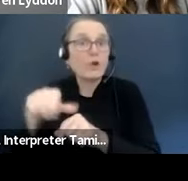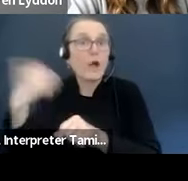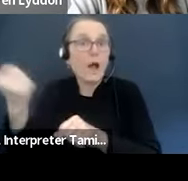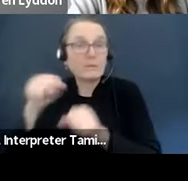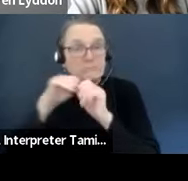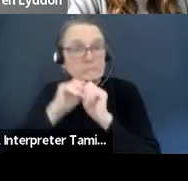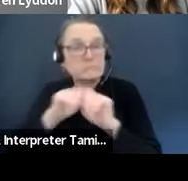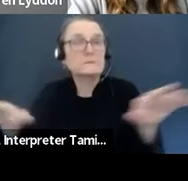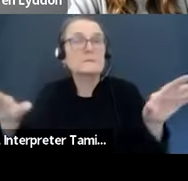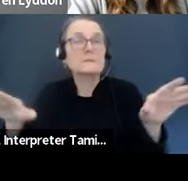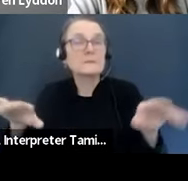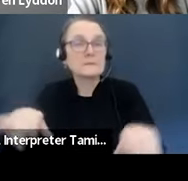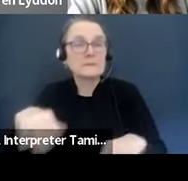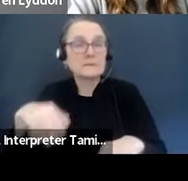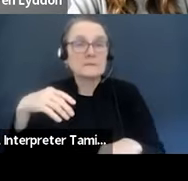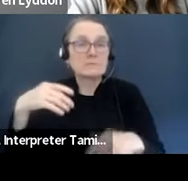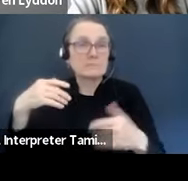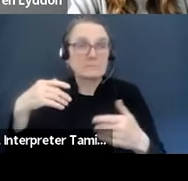What do you think, there, panelists?